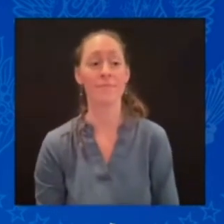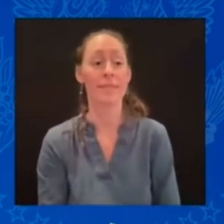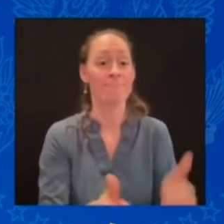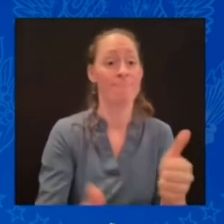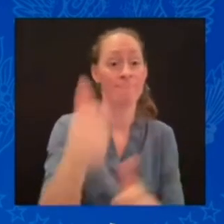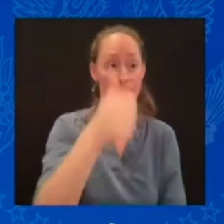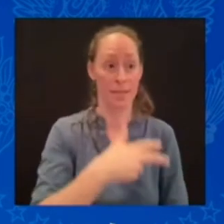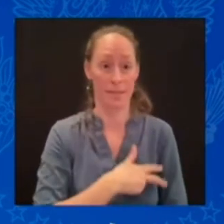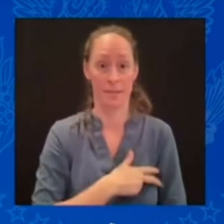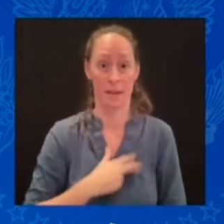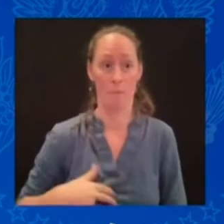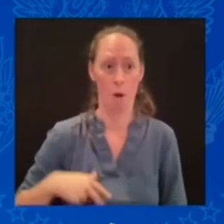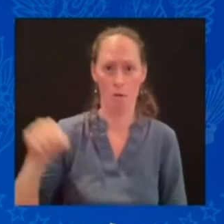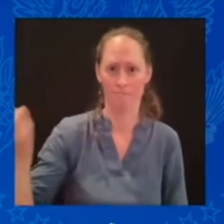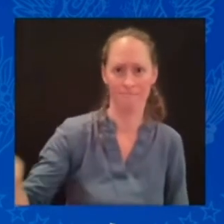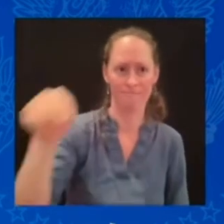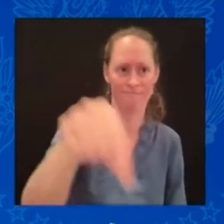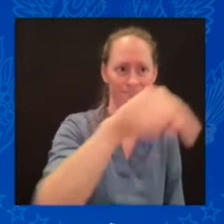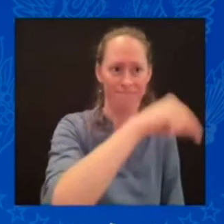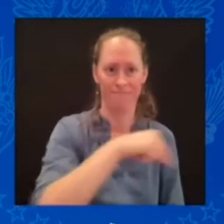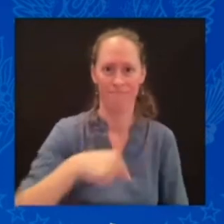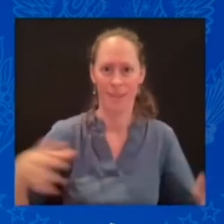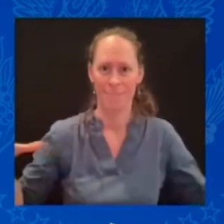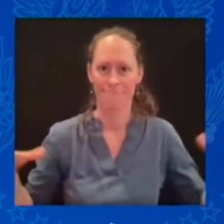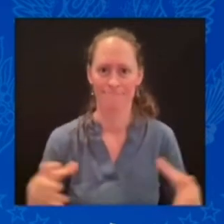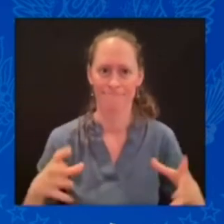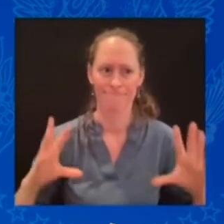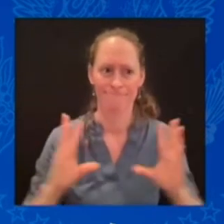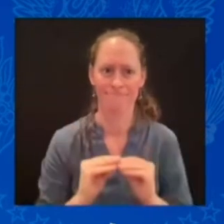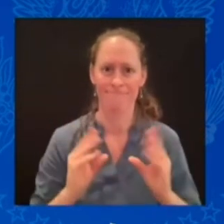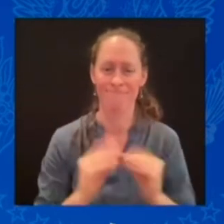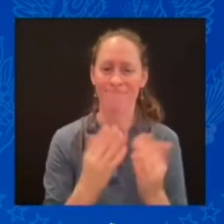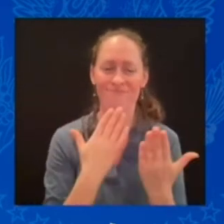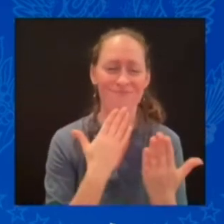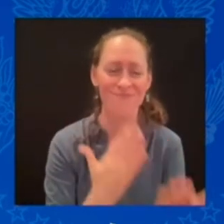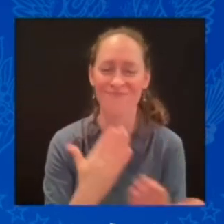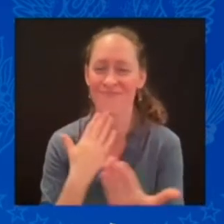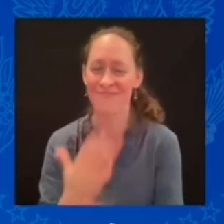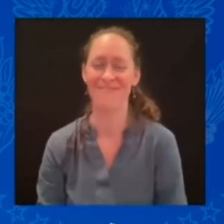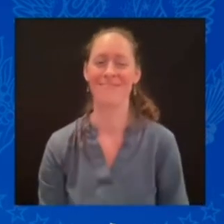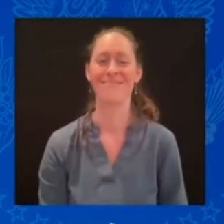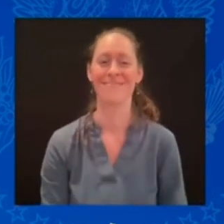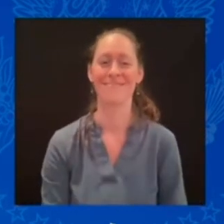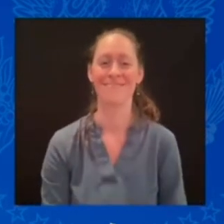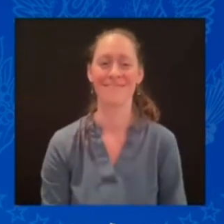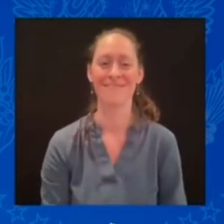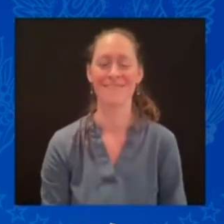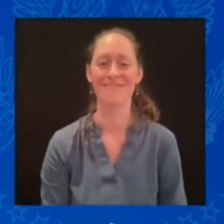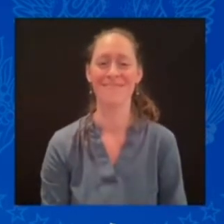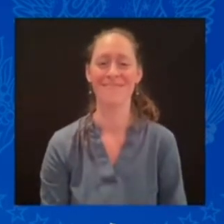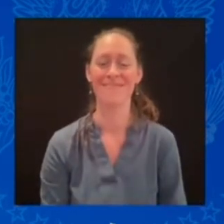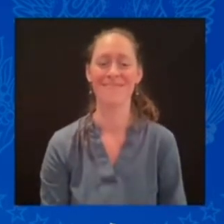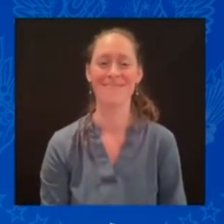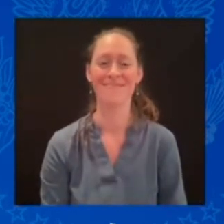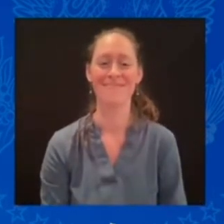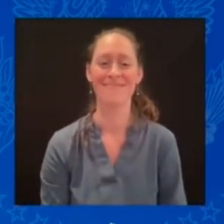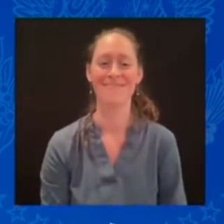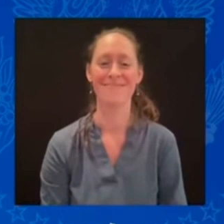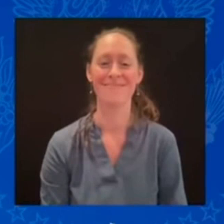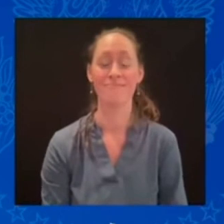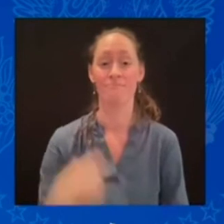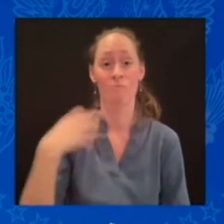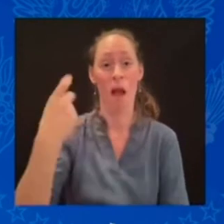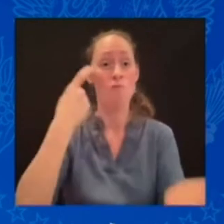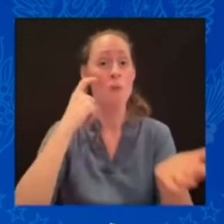daughter of Ireland. You can tell that's a 40th slip. I'm thinking of home. The daughter of Iceland. And I